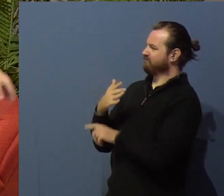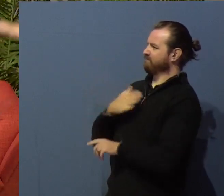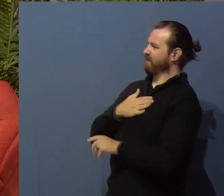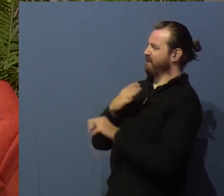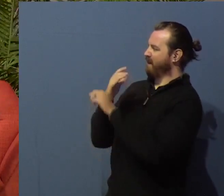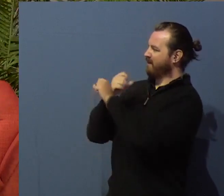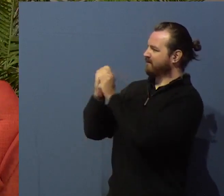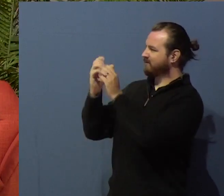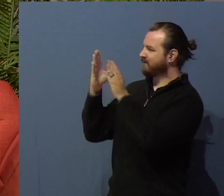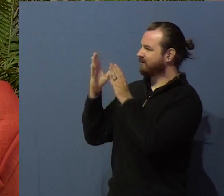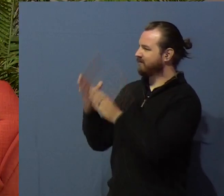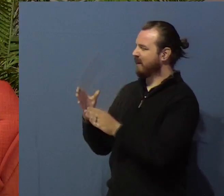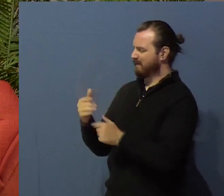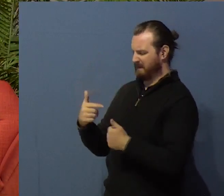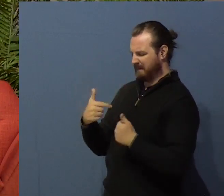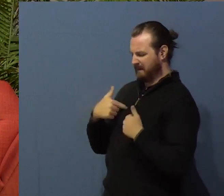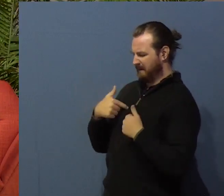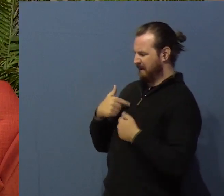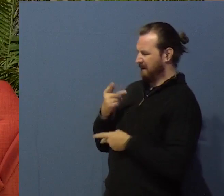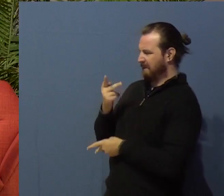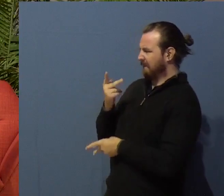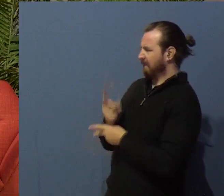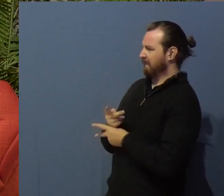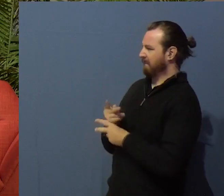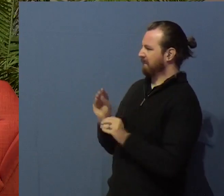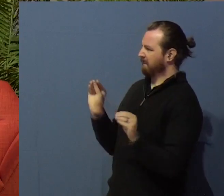It's the only words he says in the whole text.